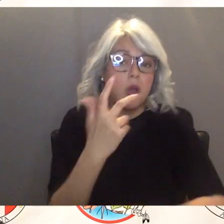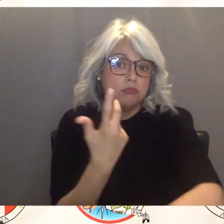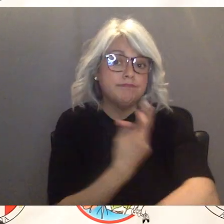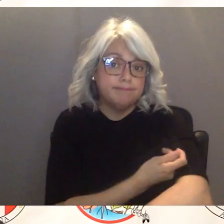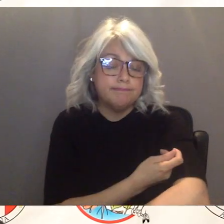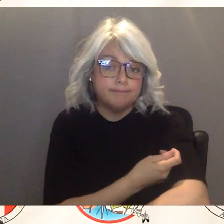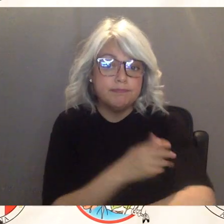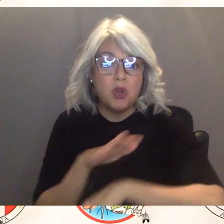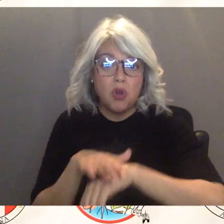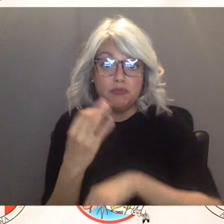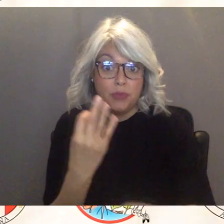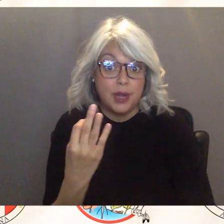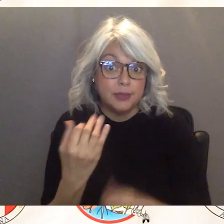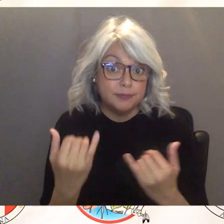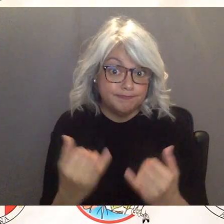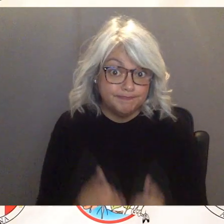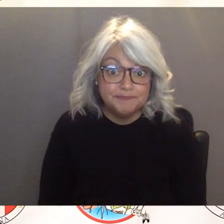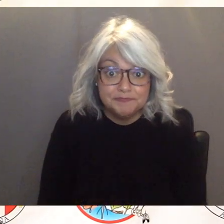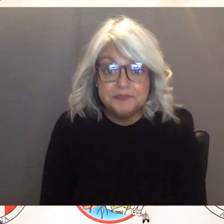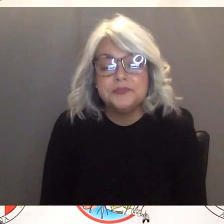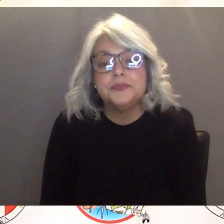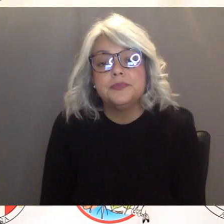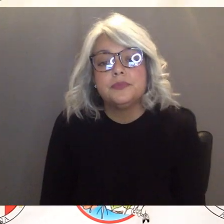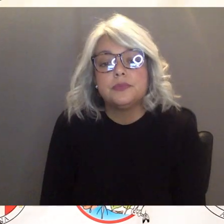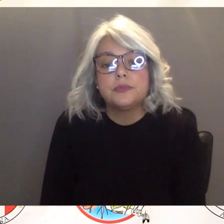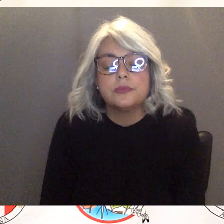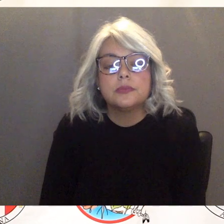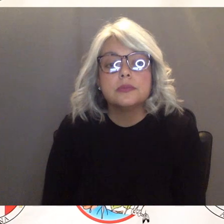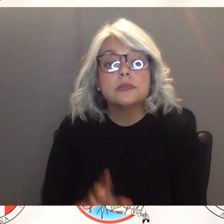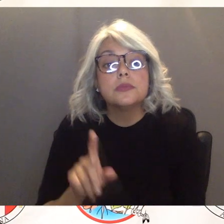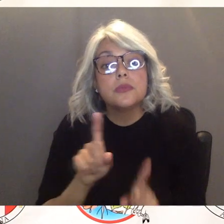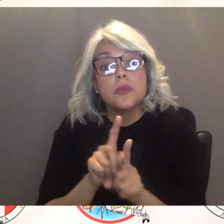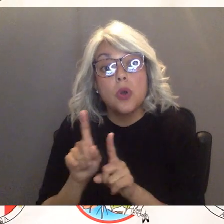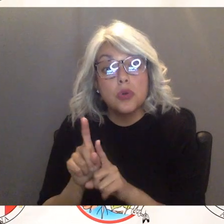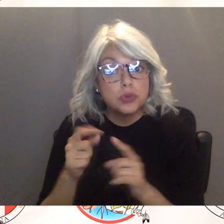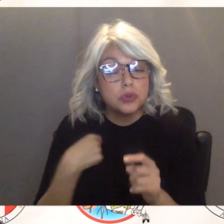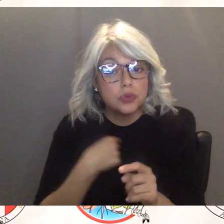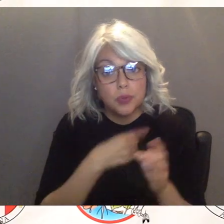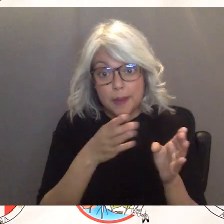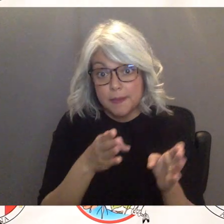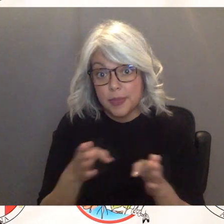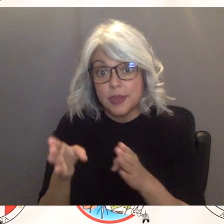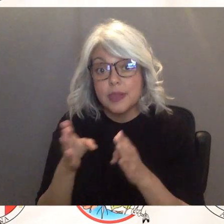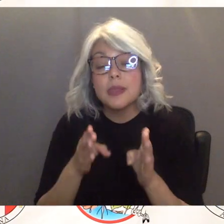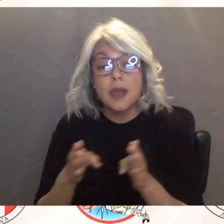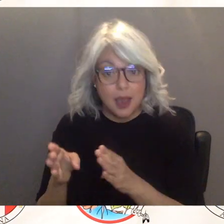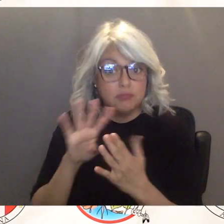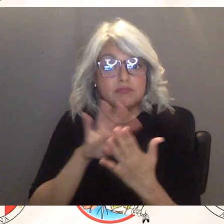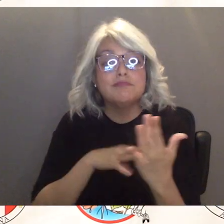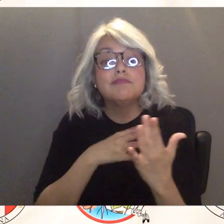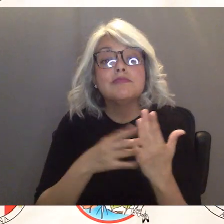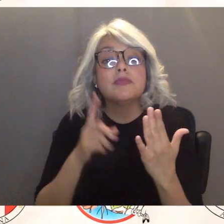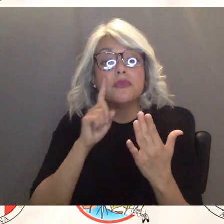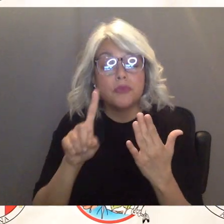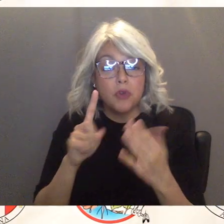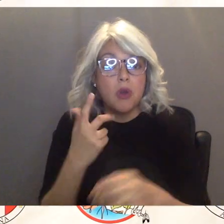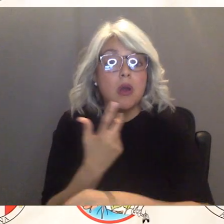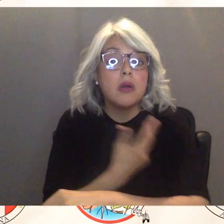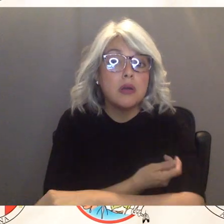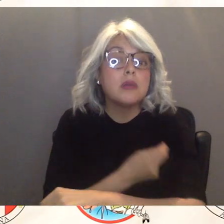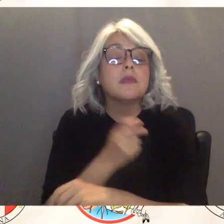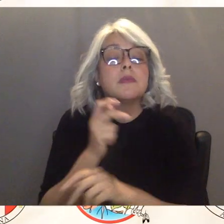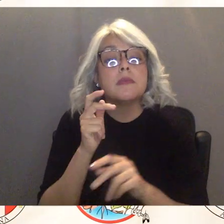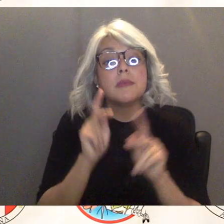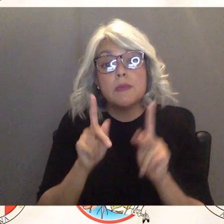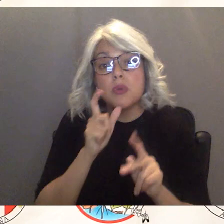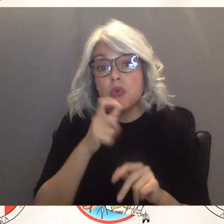um right now we also have planning um scheduled and underway to vaccinate our homebound elders and those are our